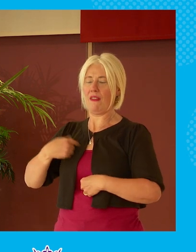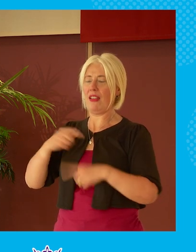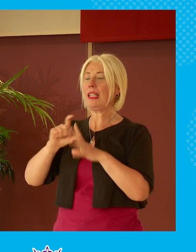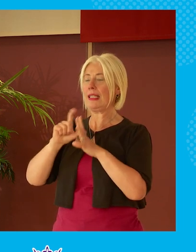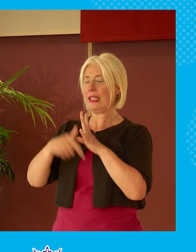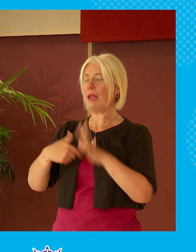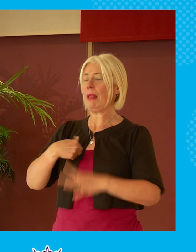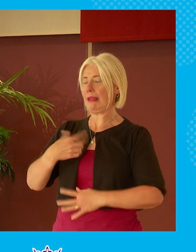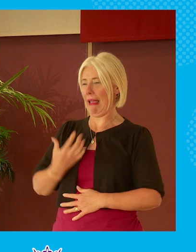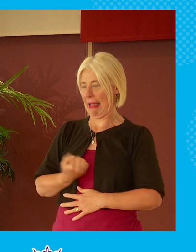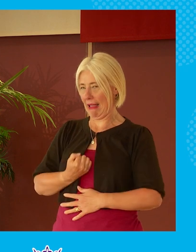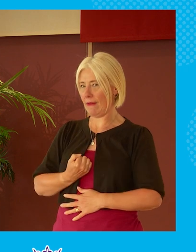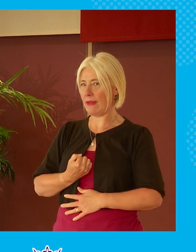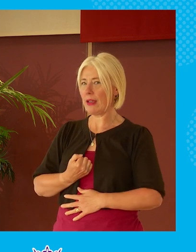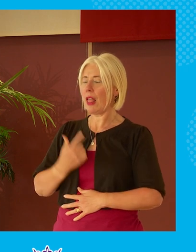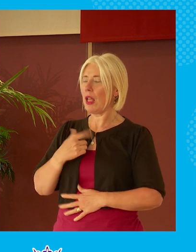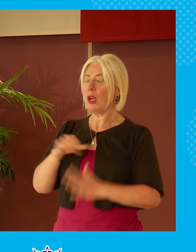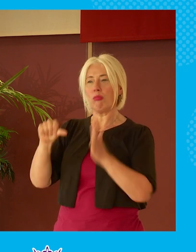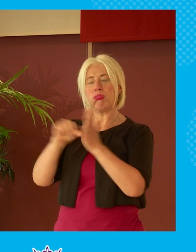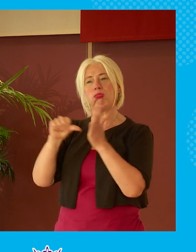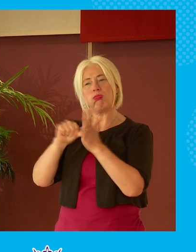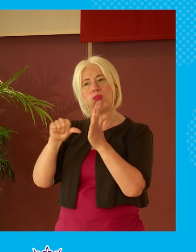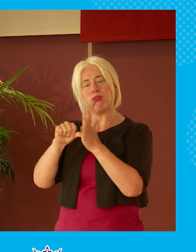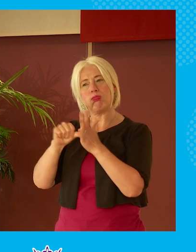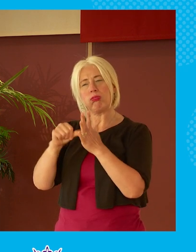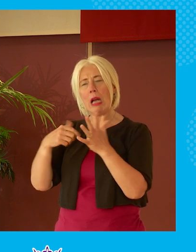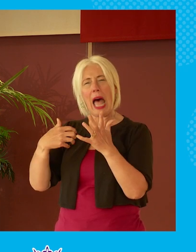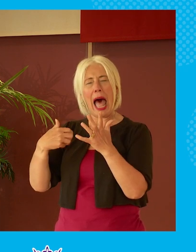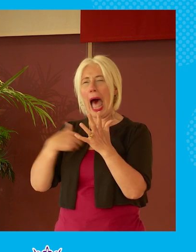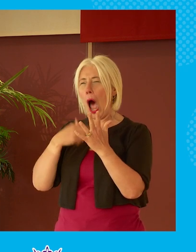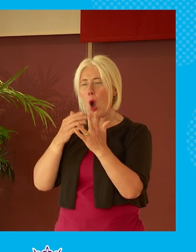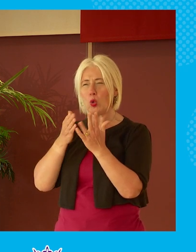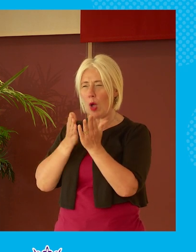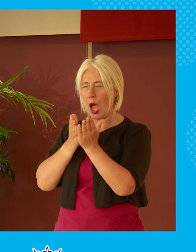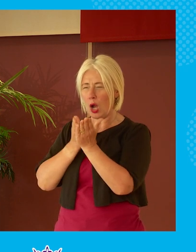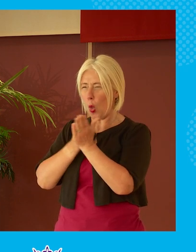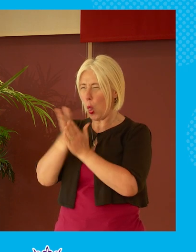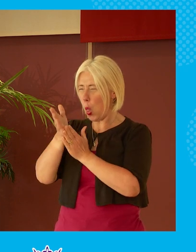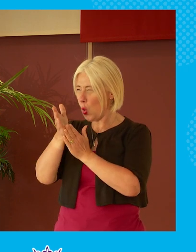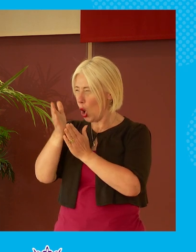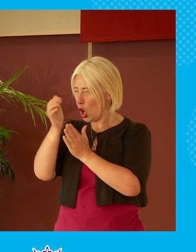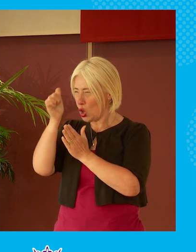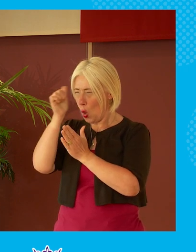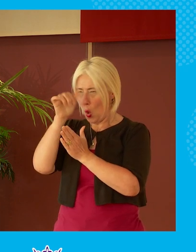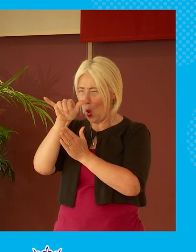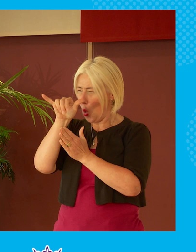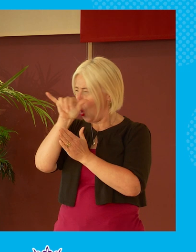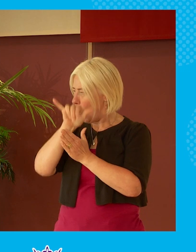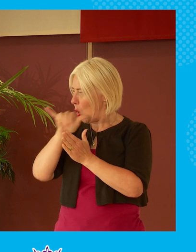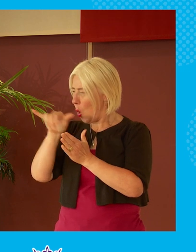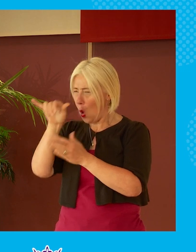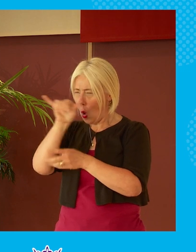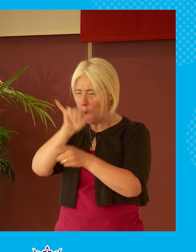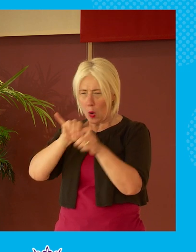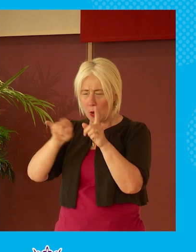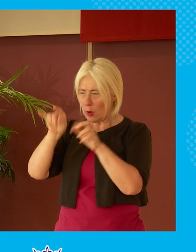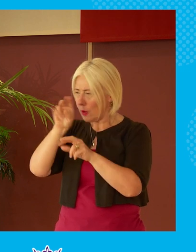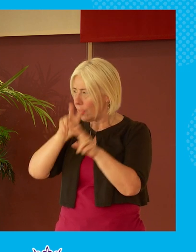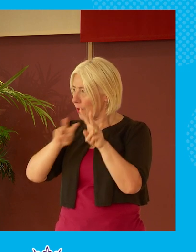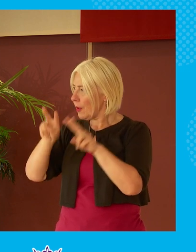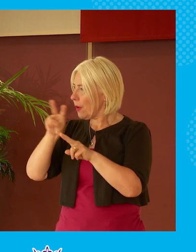it's really quite difficult to cut through knowing basically like to get